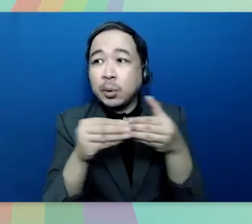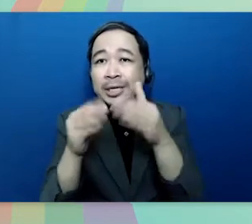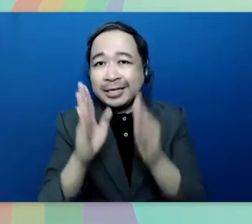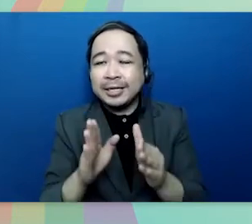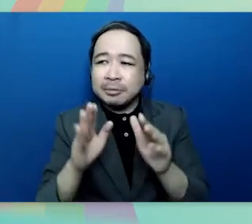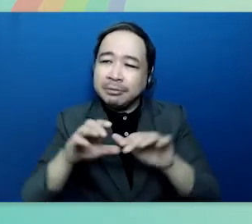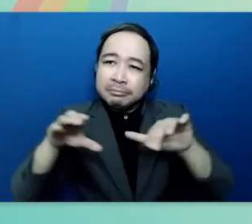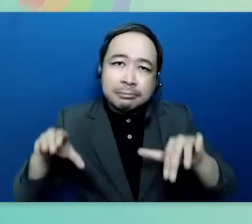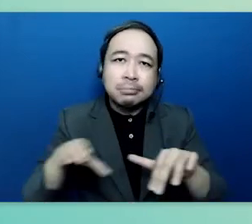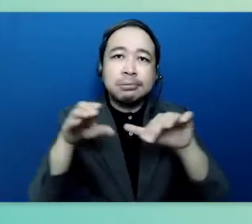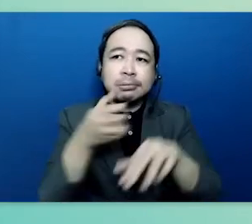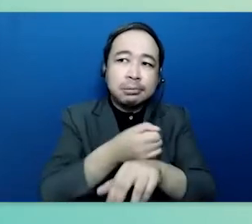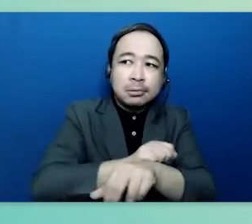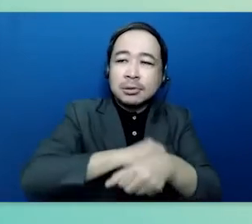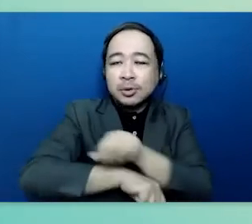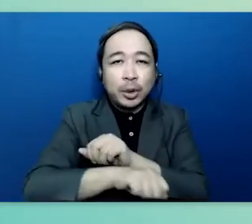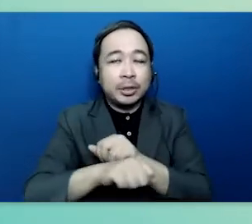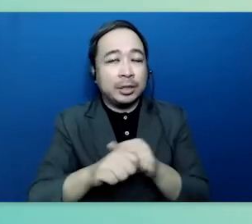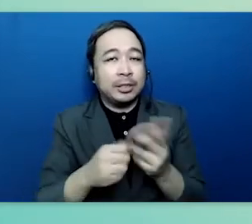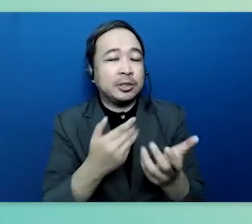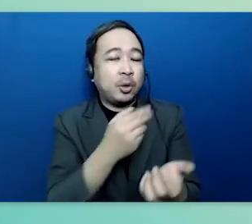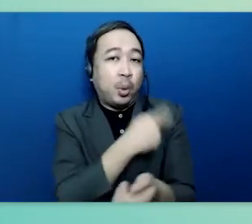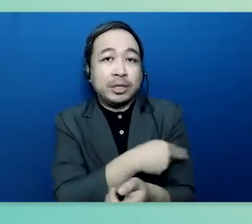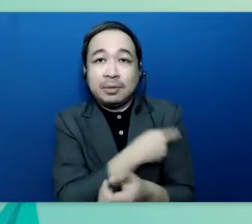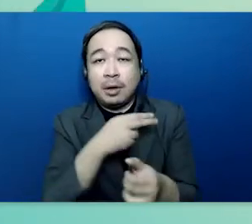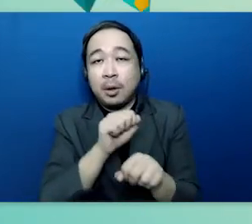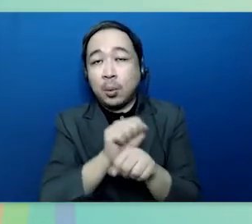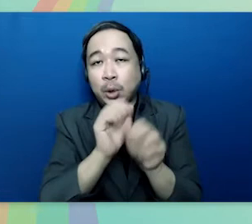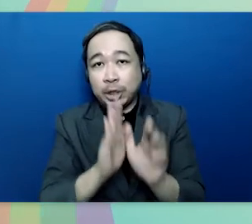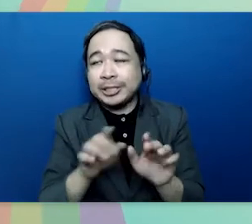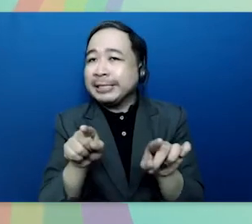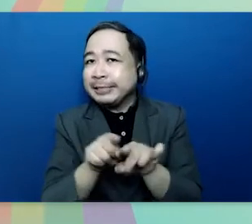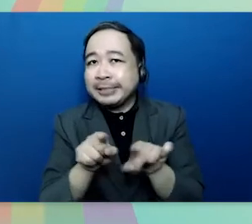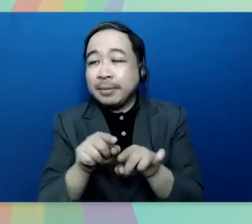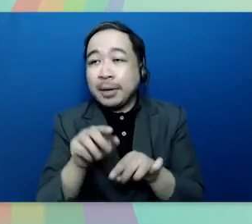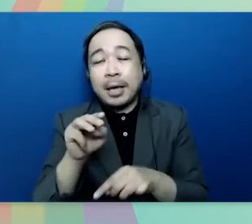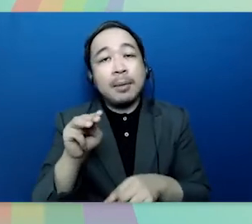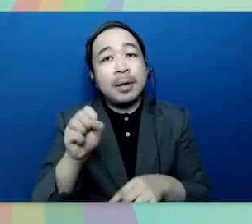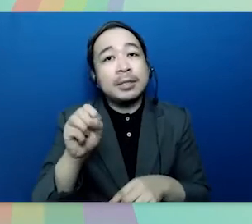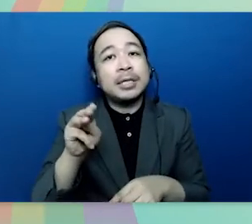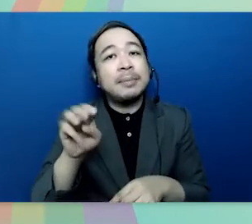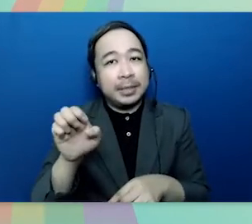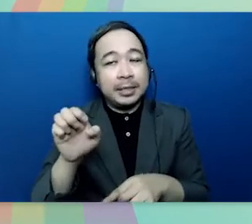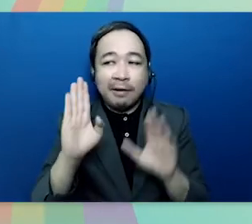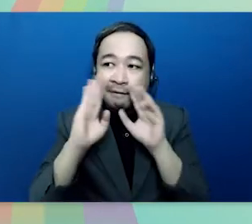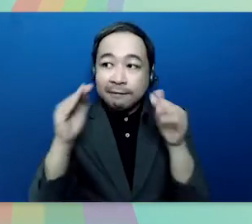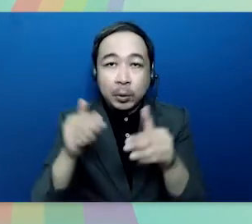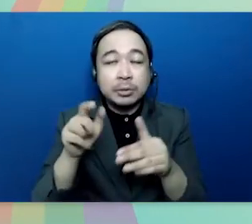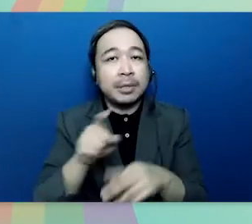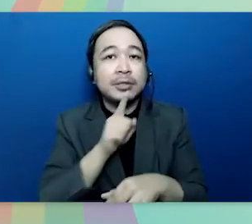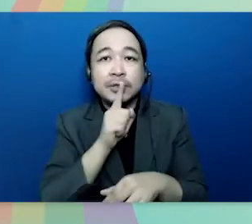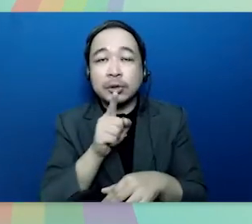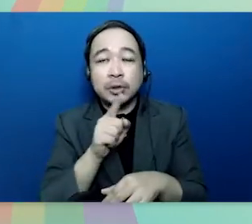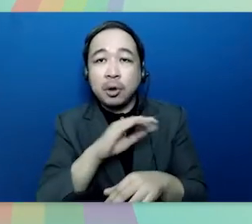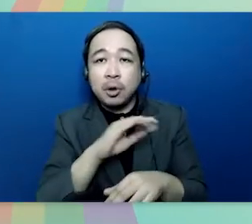same effort our health care workers do we in the msme development arena need